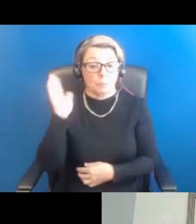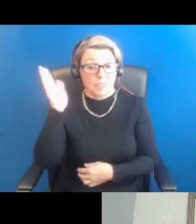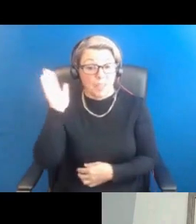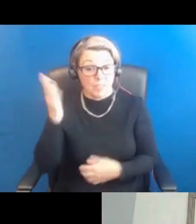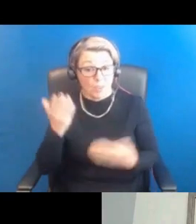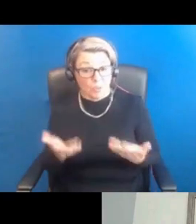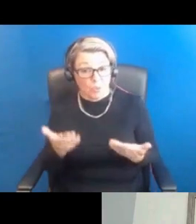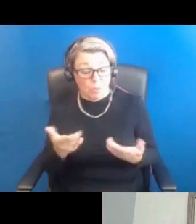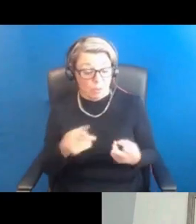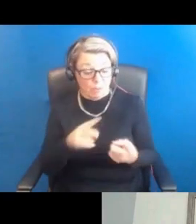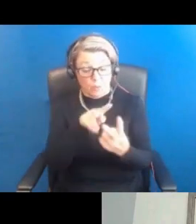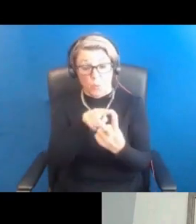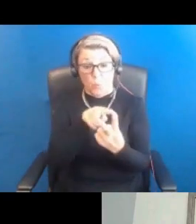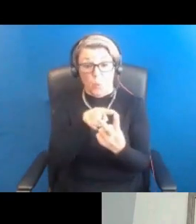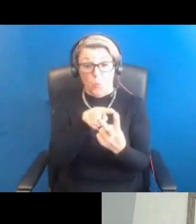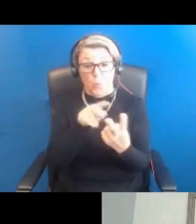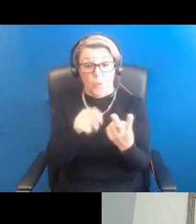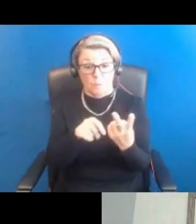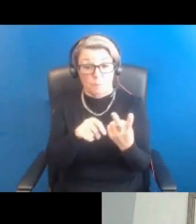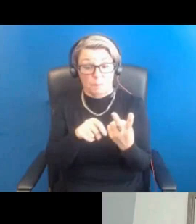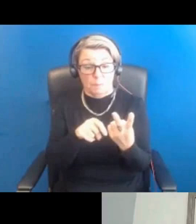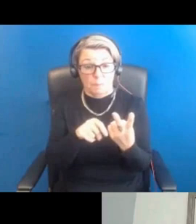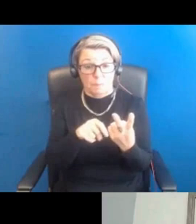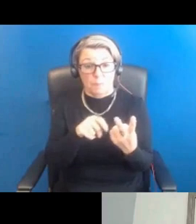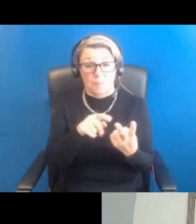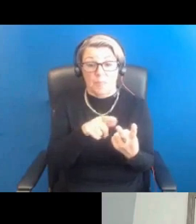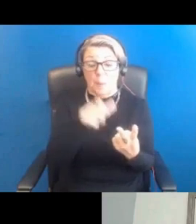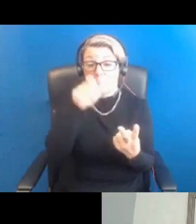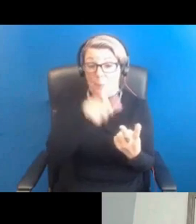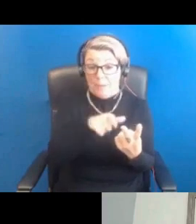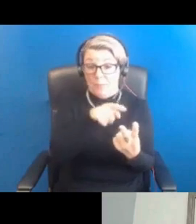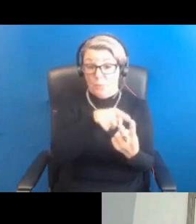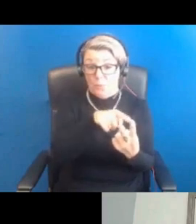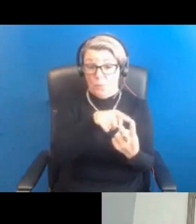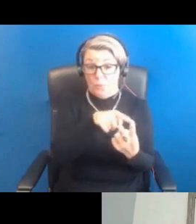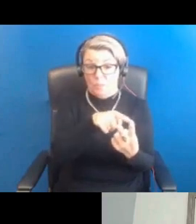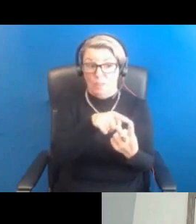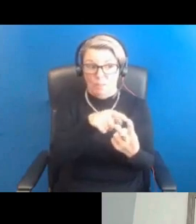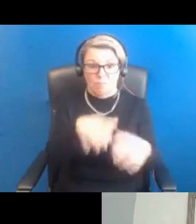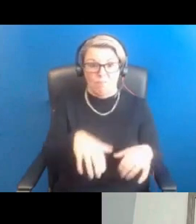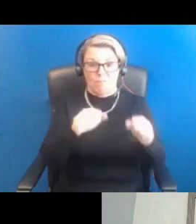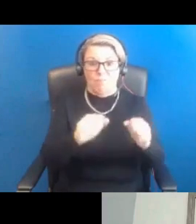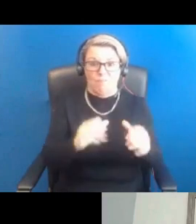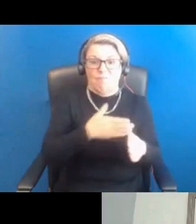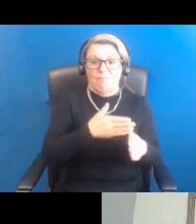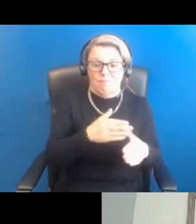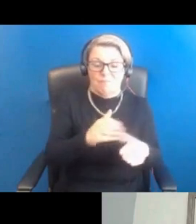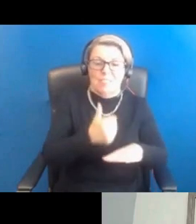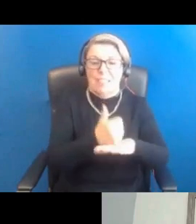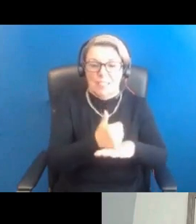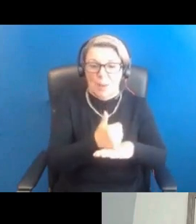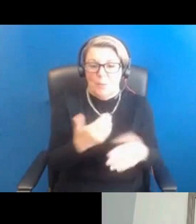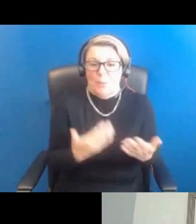main speakers. So a person who I think has been the instigator of the session today, I would say, because